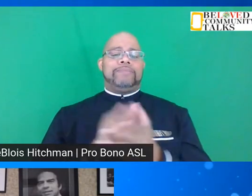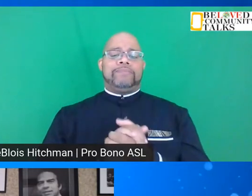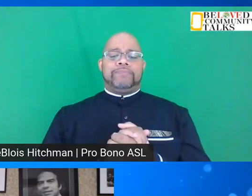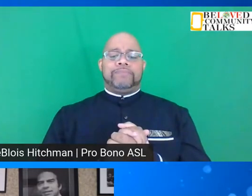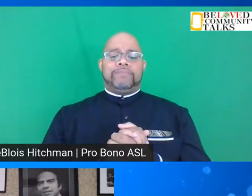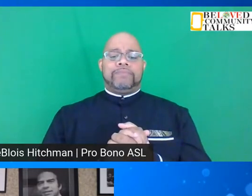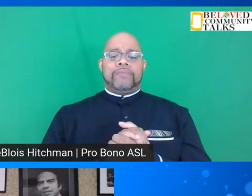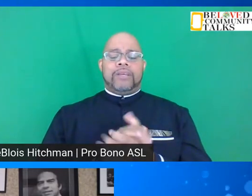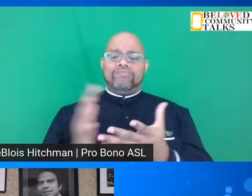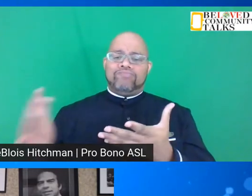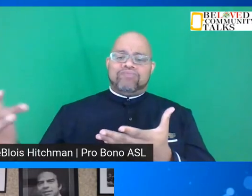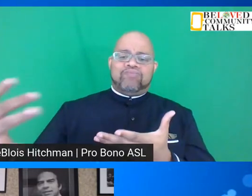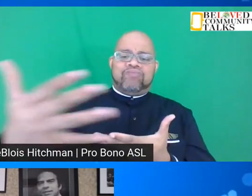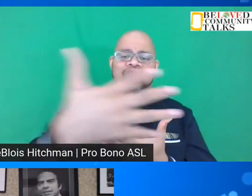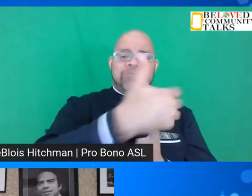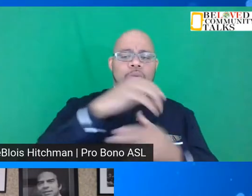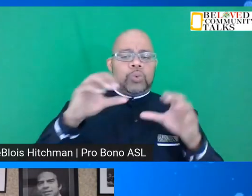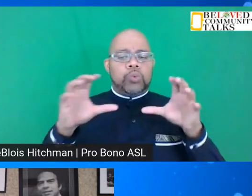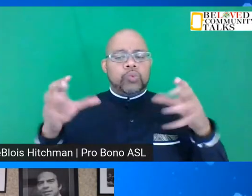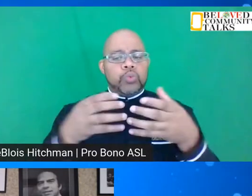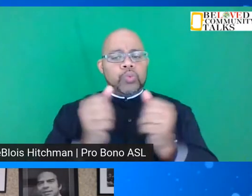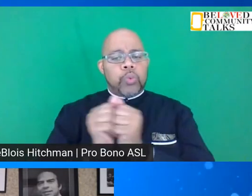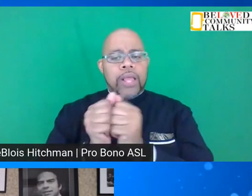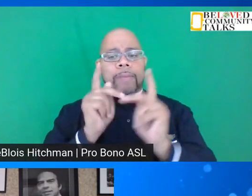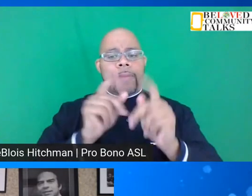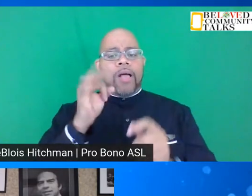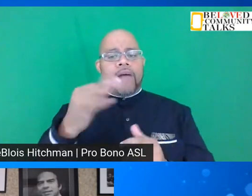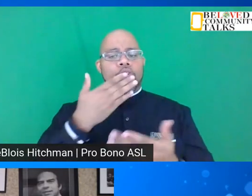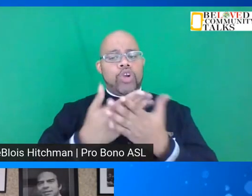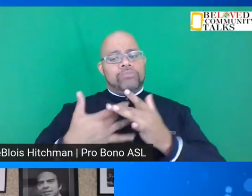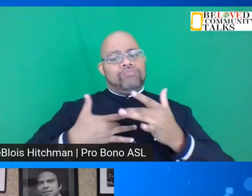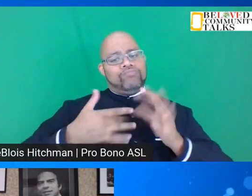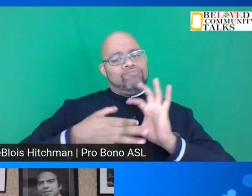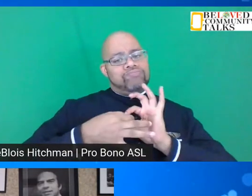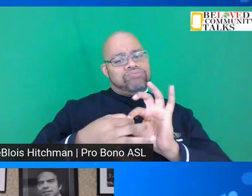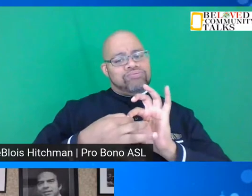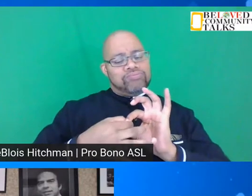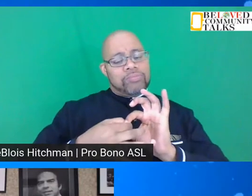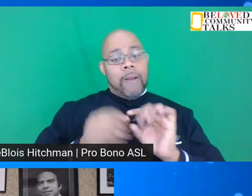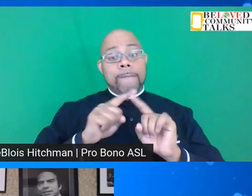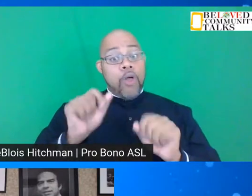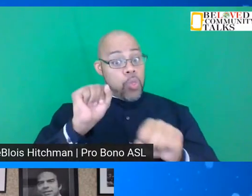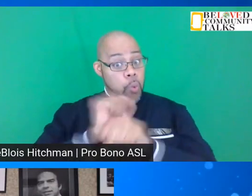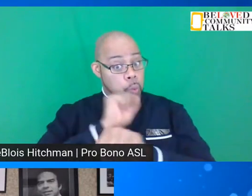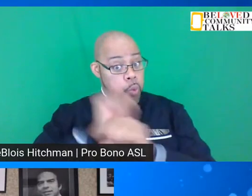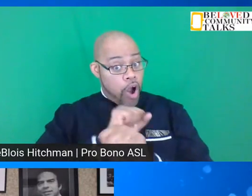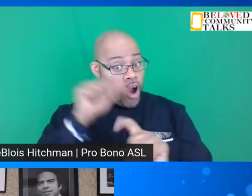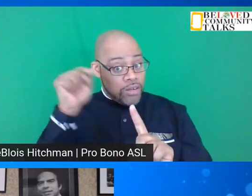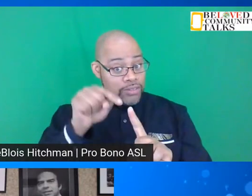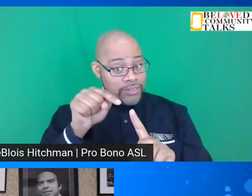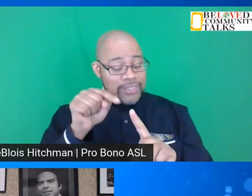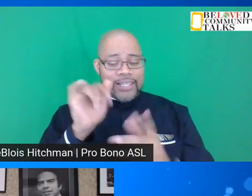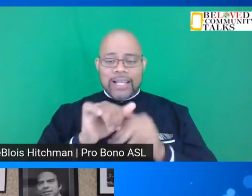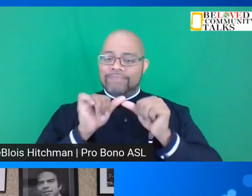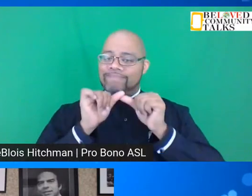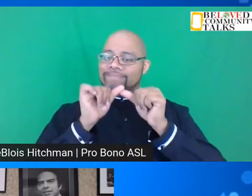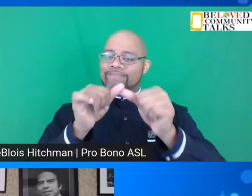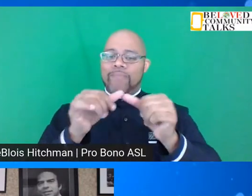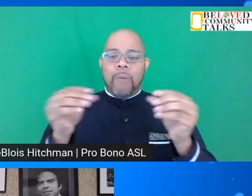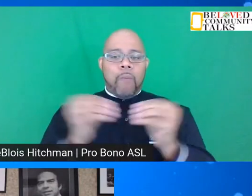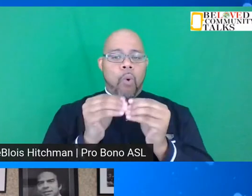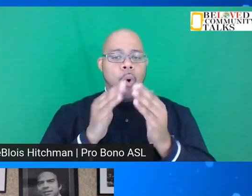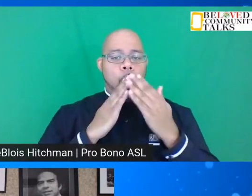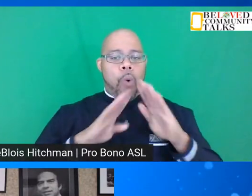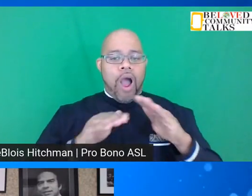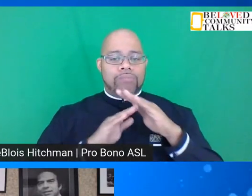of gathering together the people of goodwill. but the work goes on much more quiet